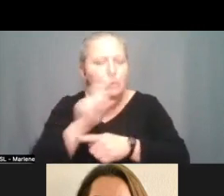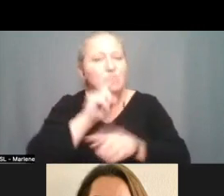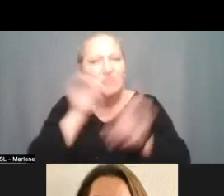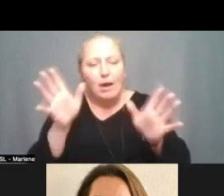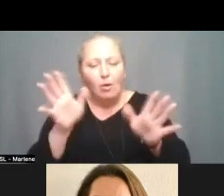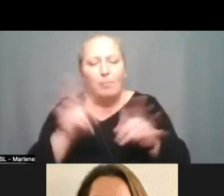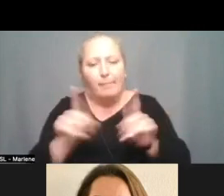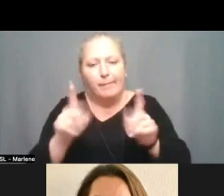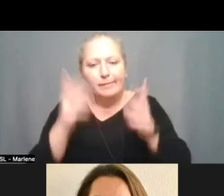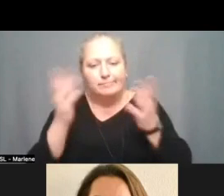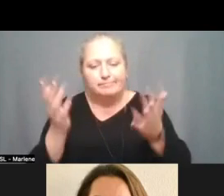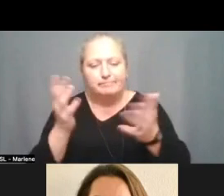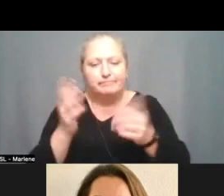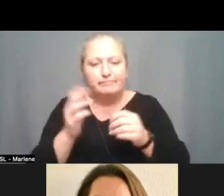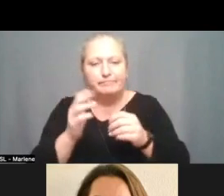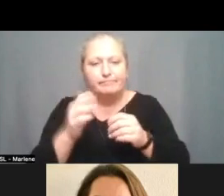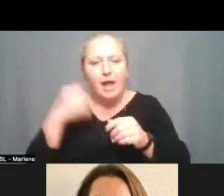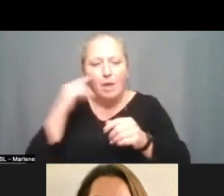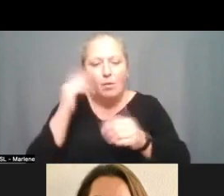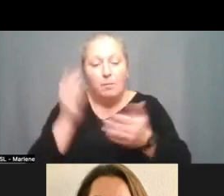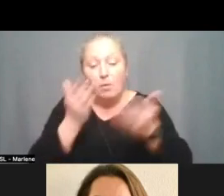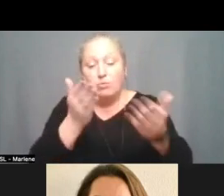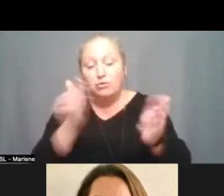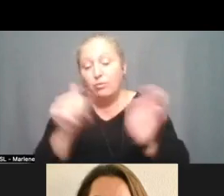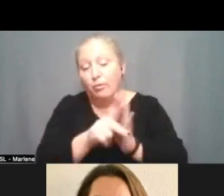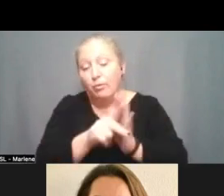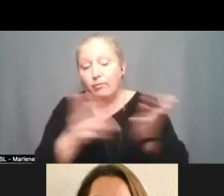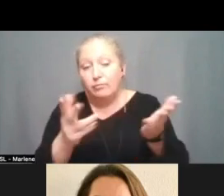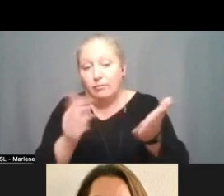but with that i'll make the motion to approve this item